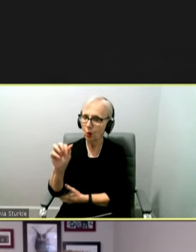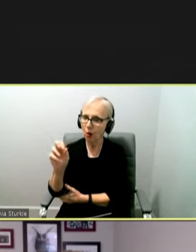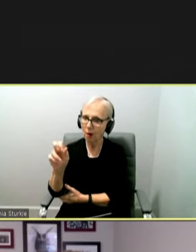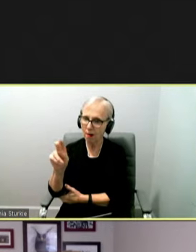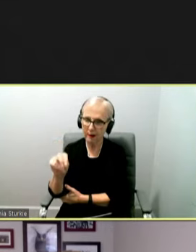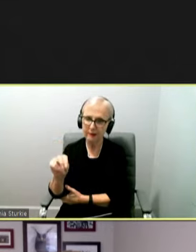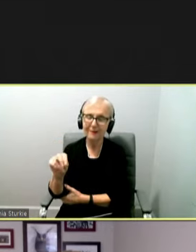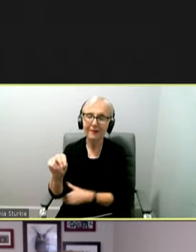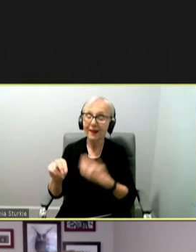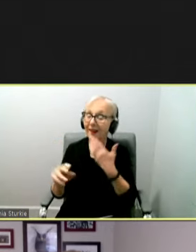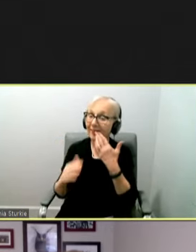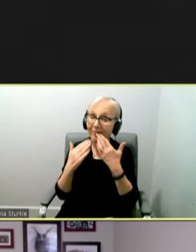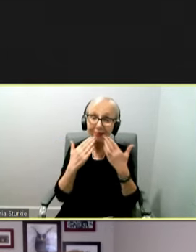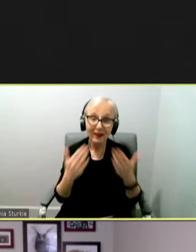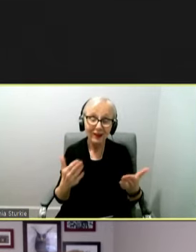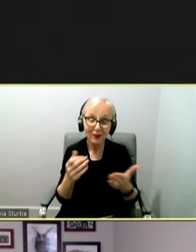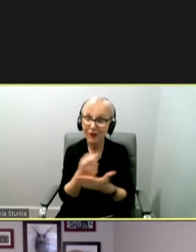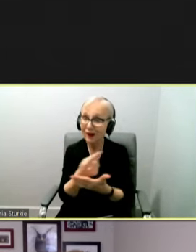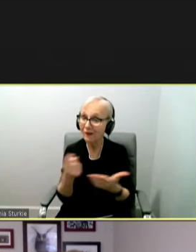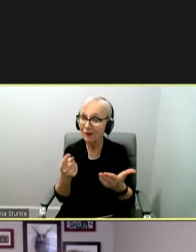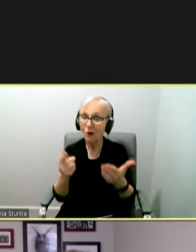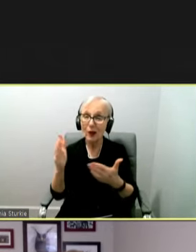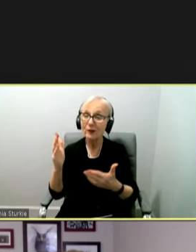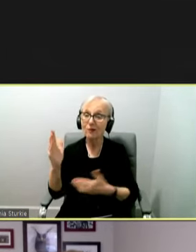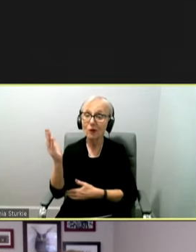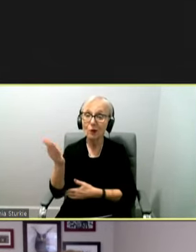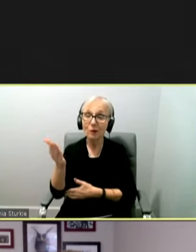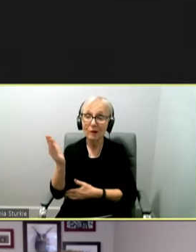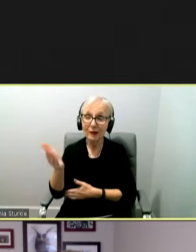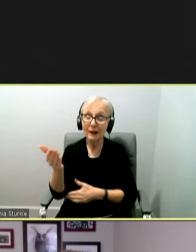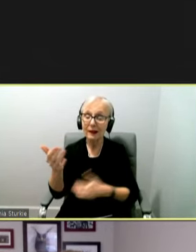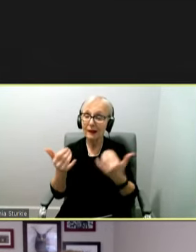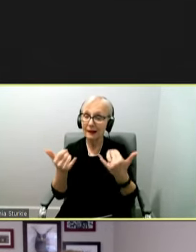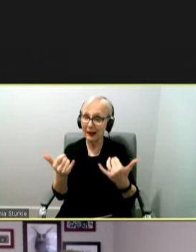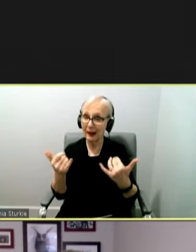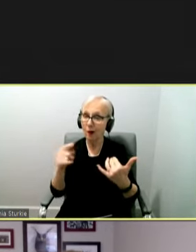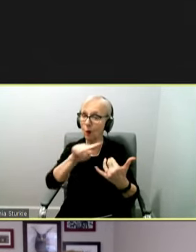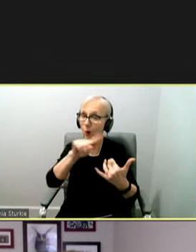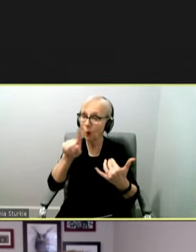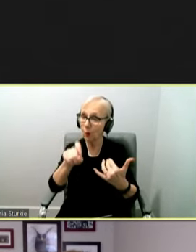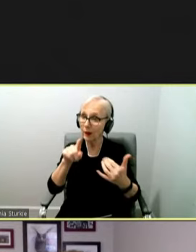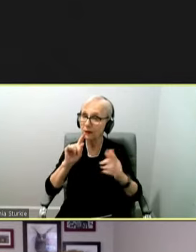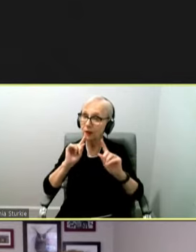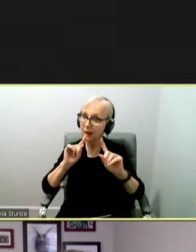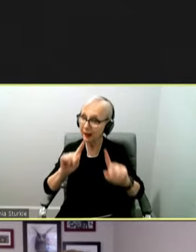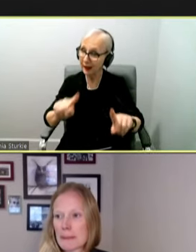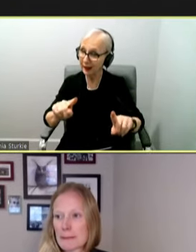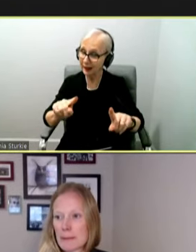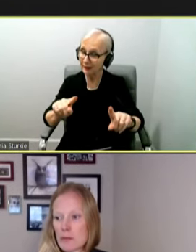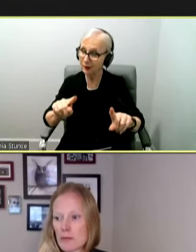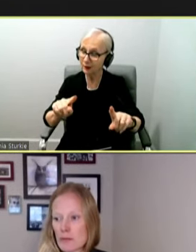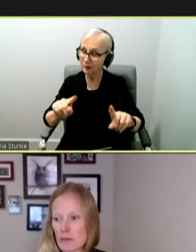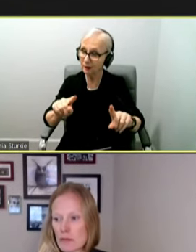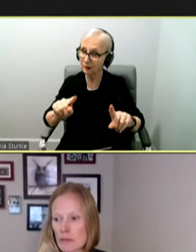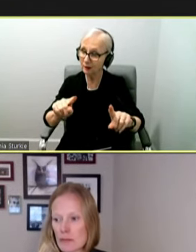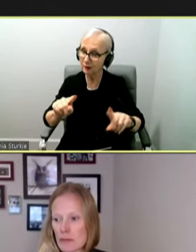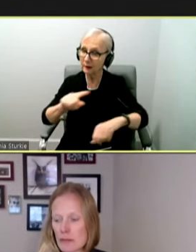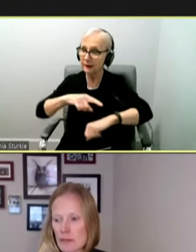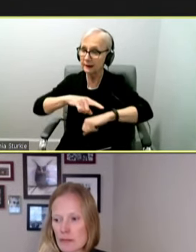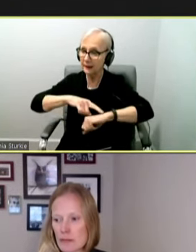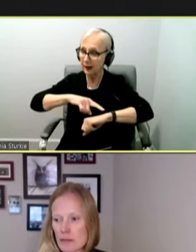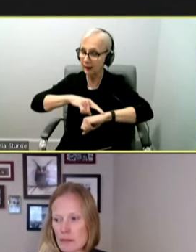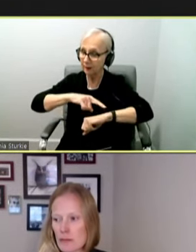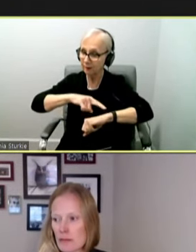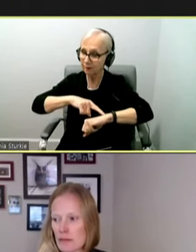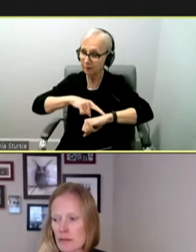All right. Thank you to everybody for presenting. We're going to move into the media Q&A portion of this afternoon's press conference. For the Q&A